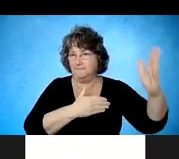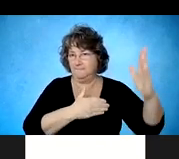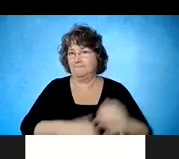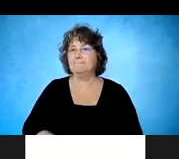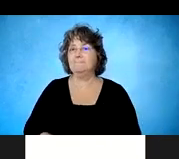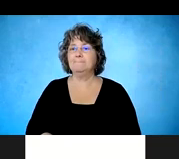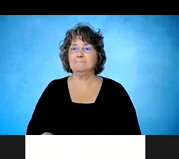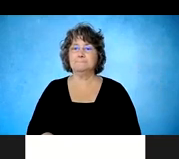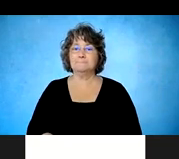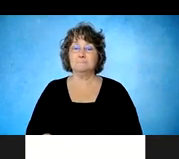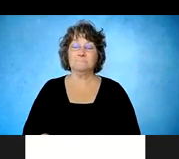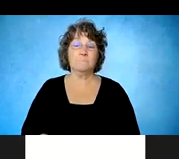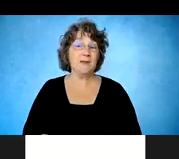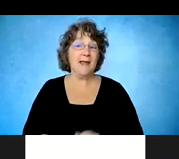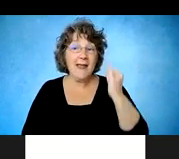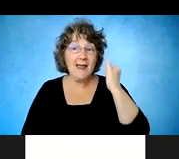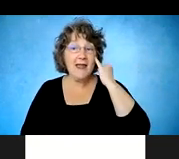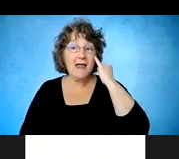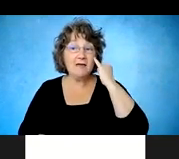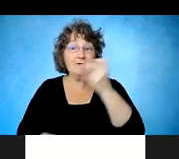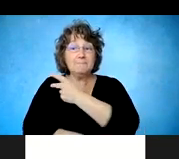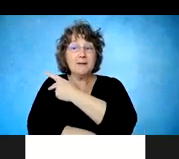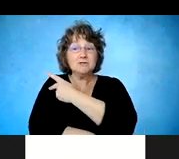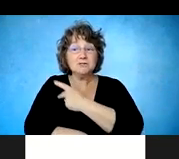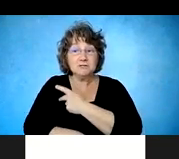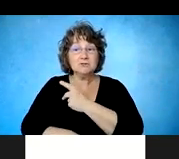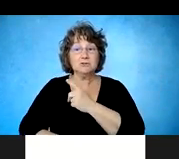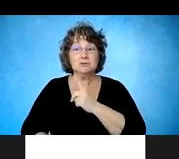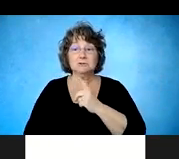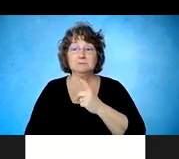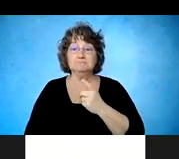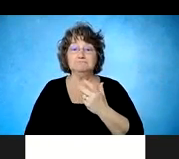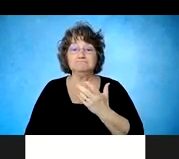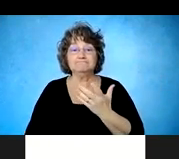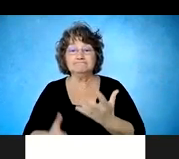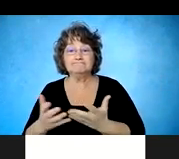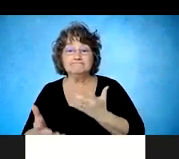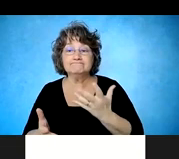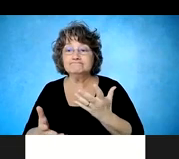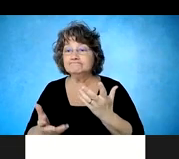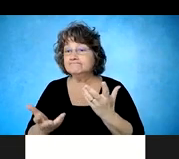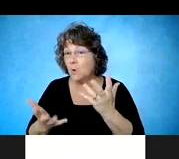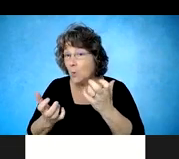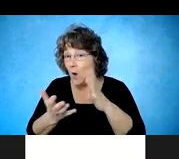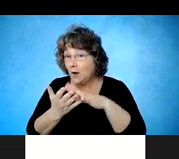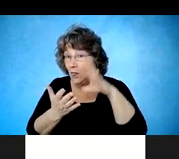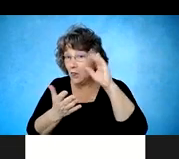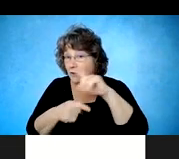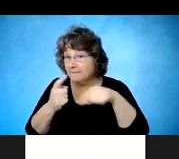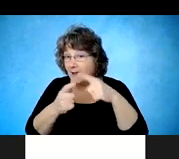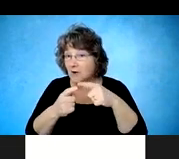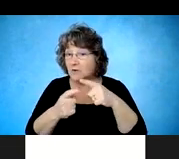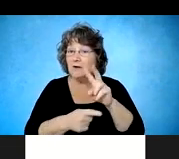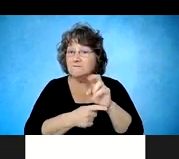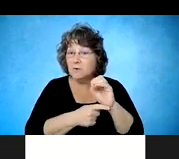If patients are interested in learning about vocational rehabilitation services